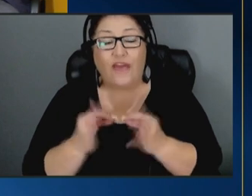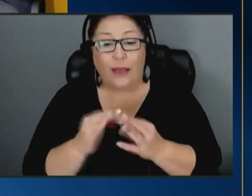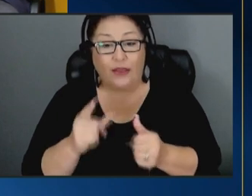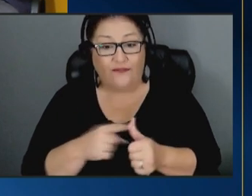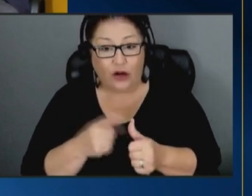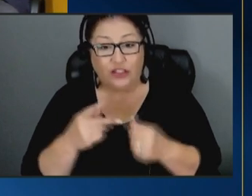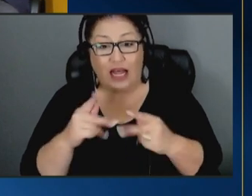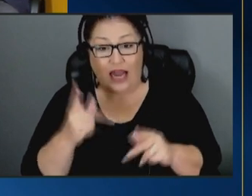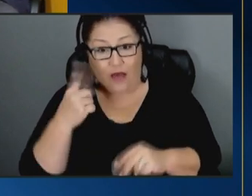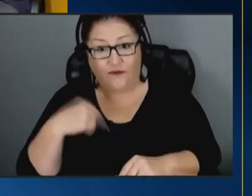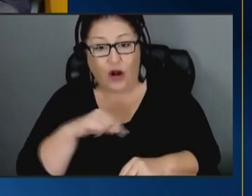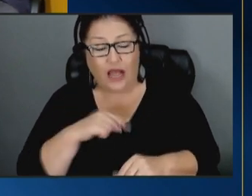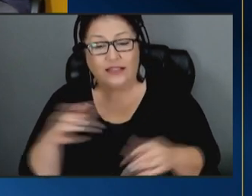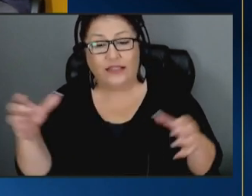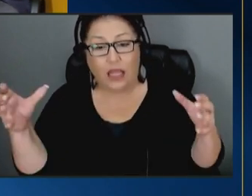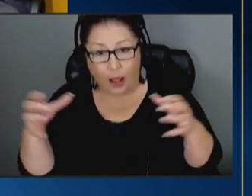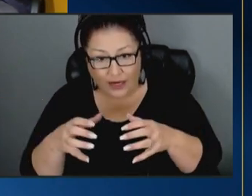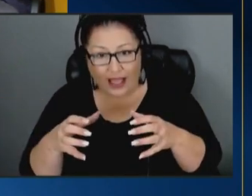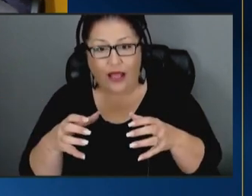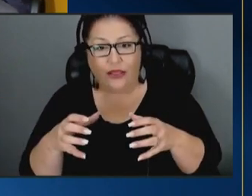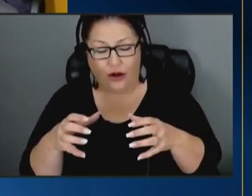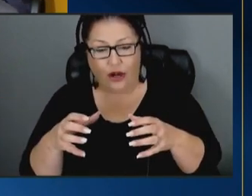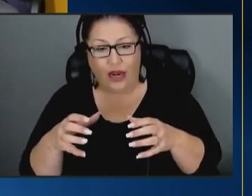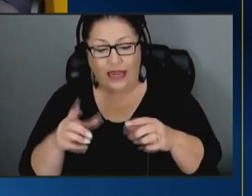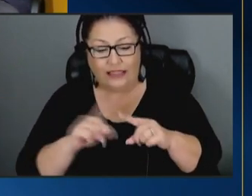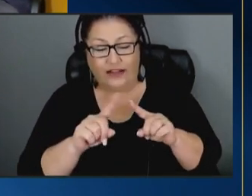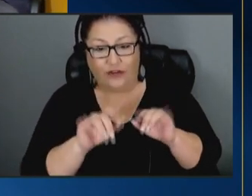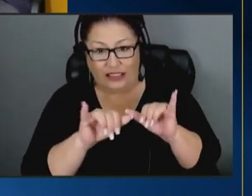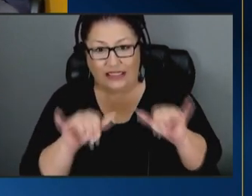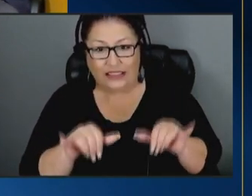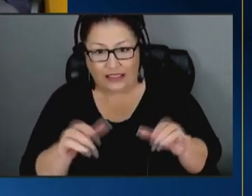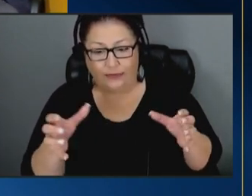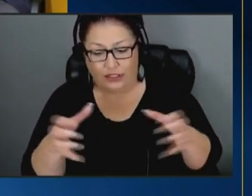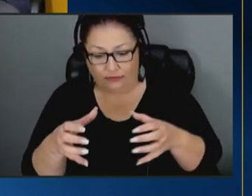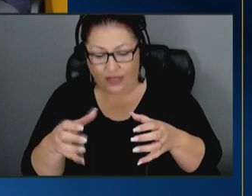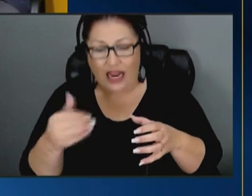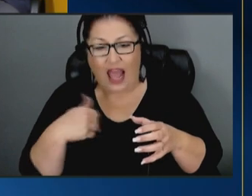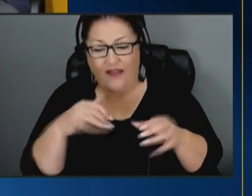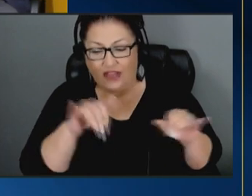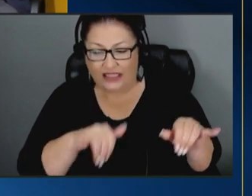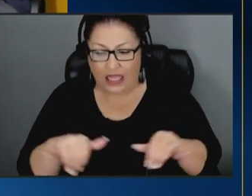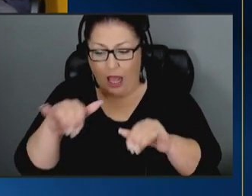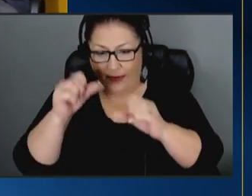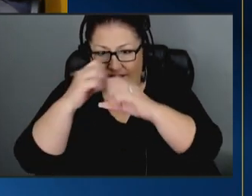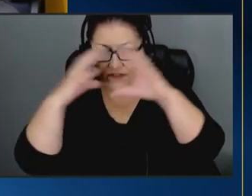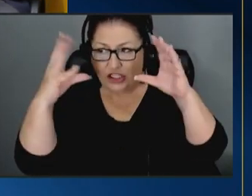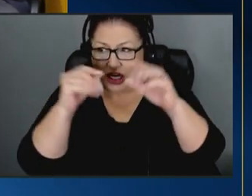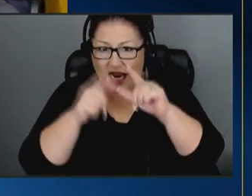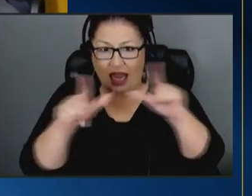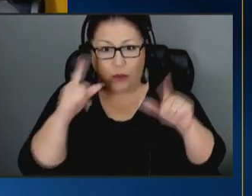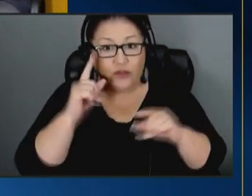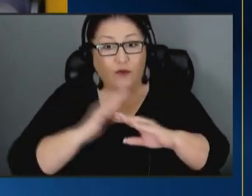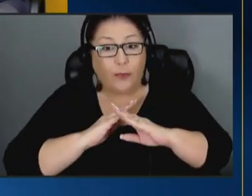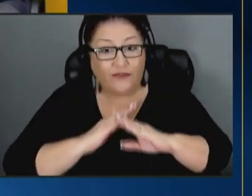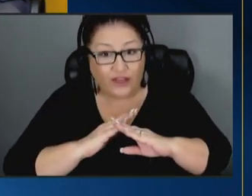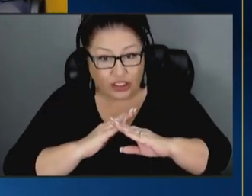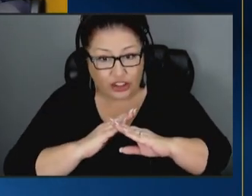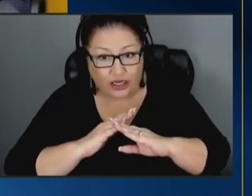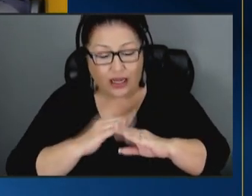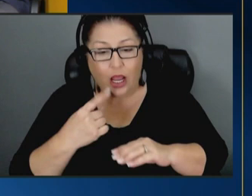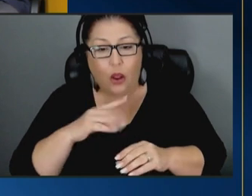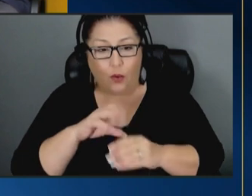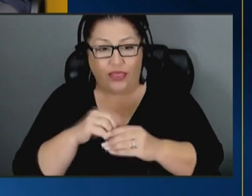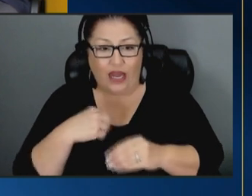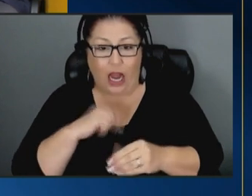us to come together as systems to to have this common vision and language for prevention in our communities